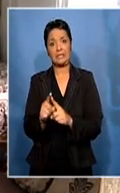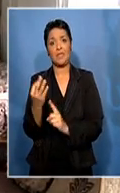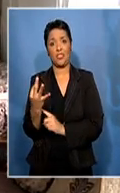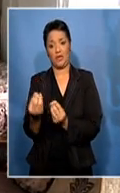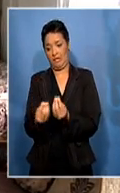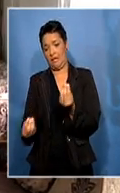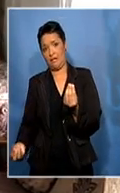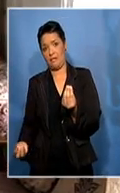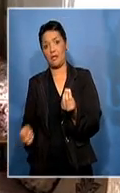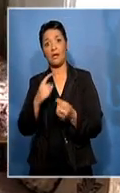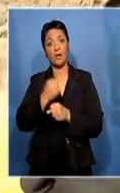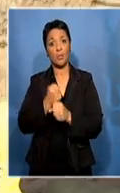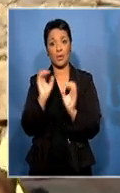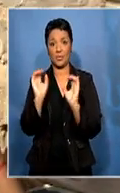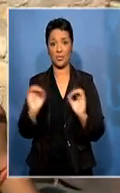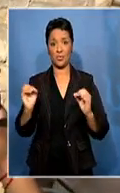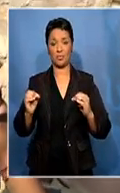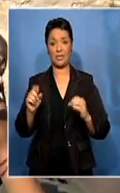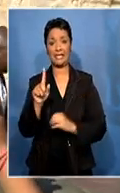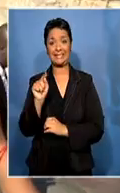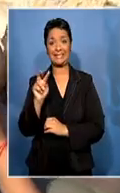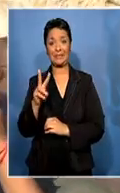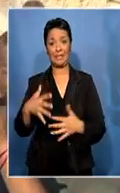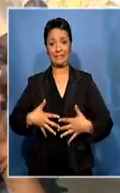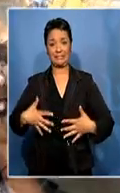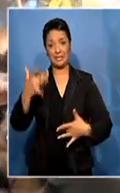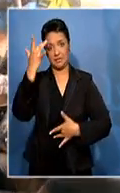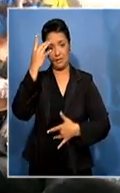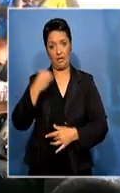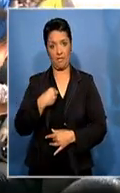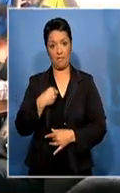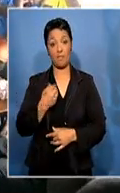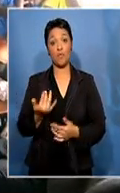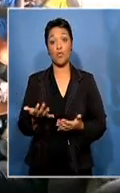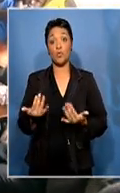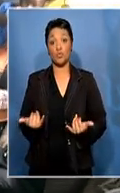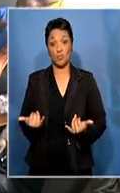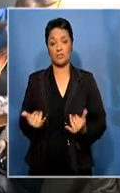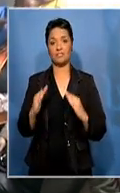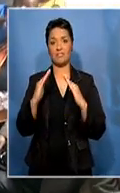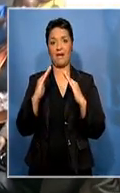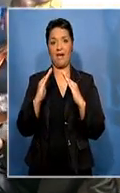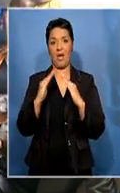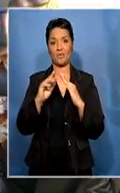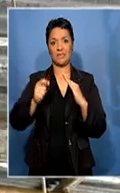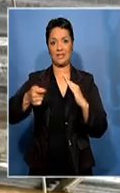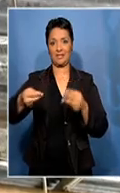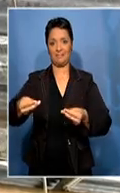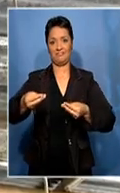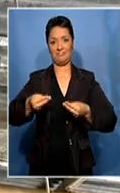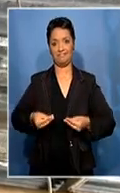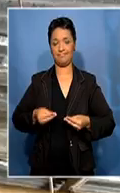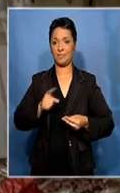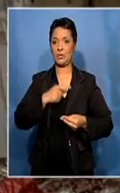She is unemployed and is a TB patient. Today, she became a recipient of a house as she told President Zuma